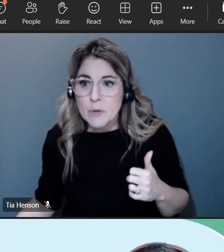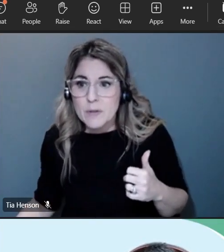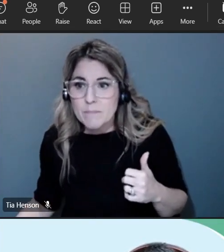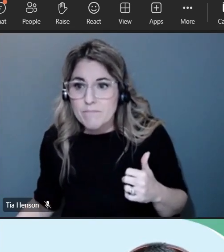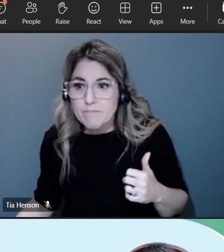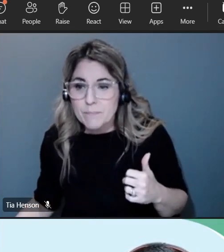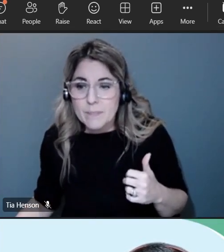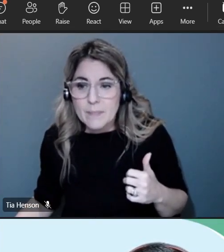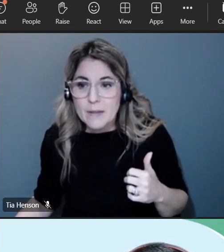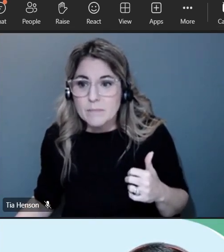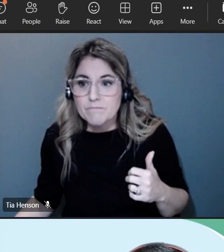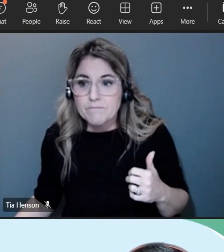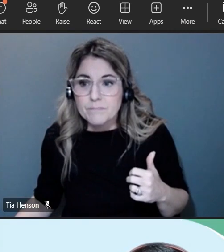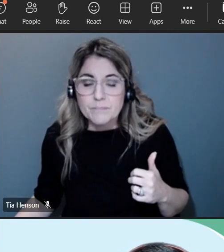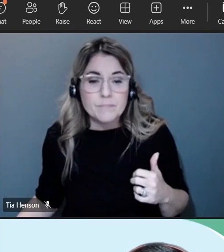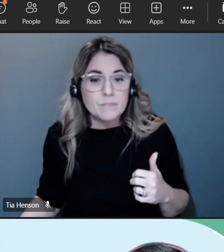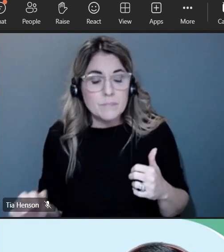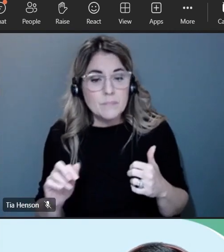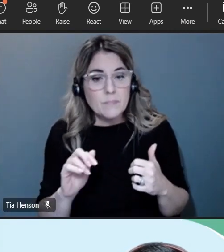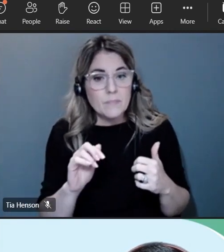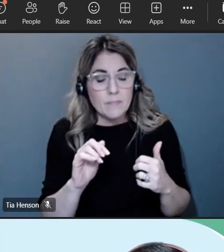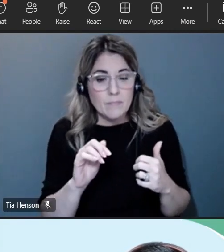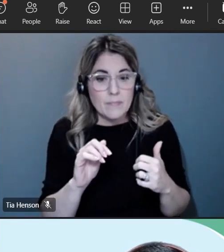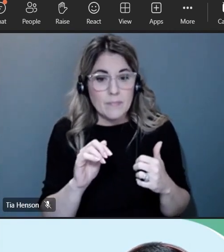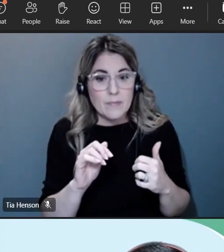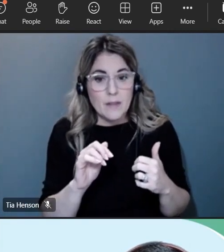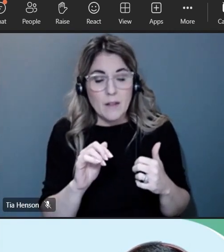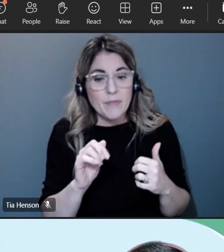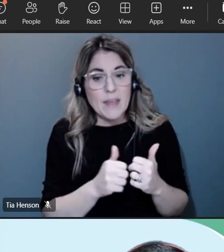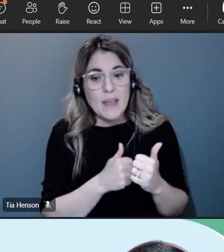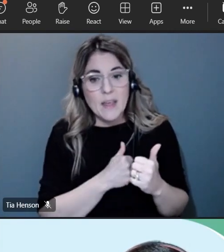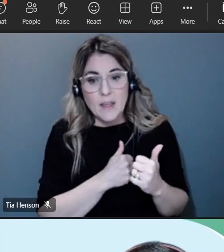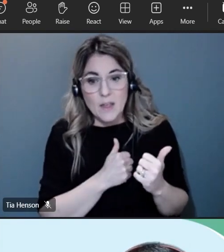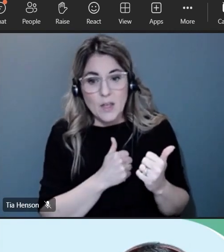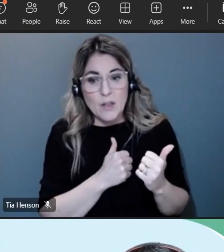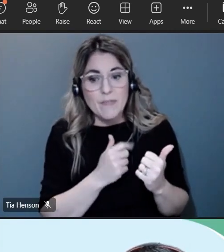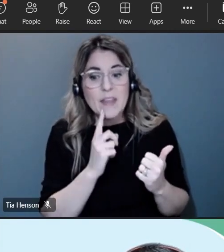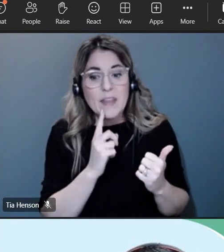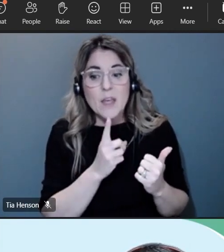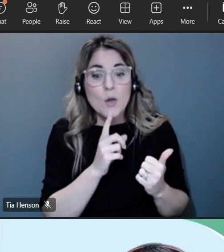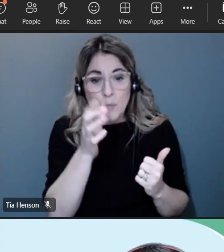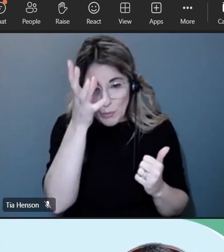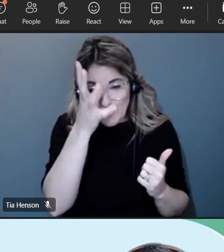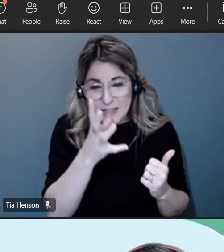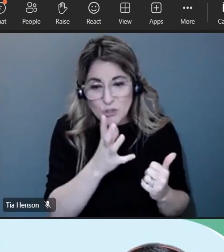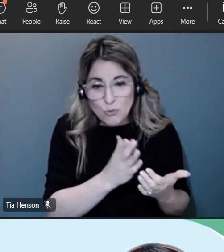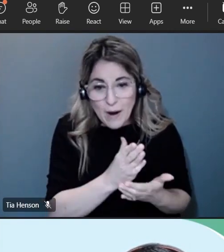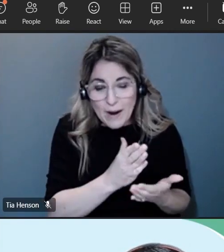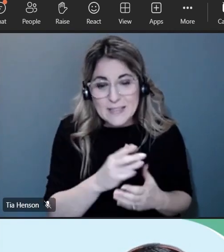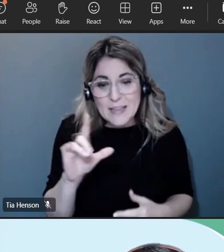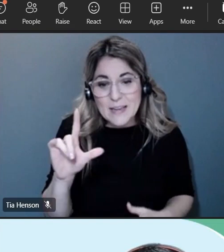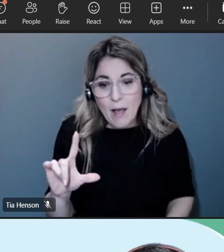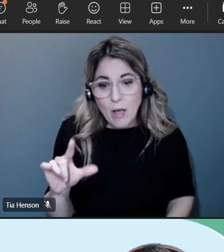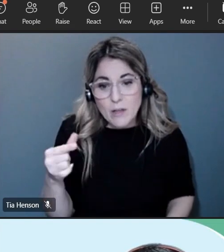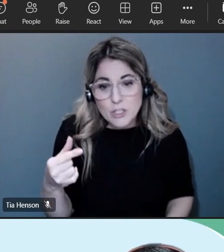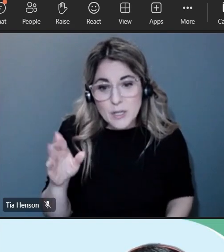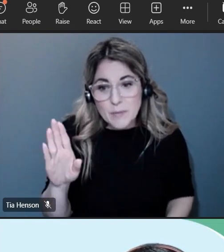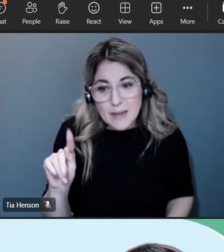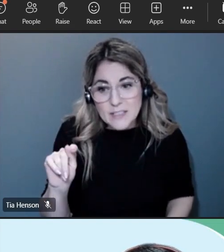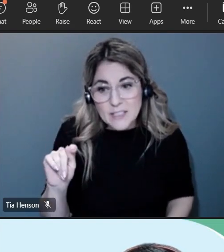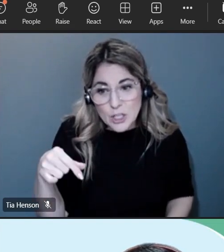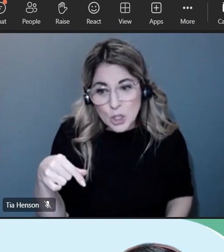parental rights and then restrictions around um particularly lgbtq issues so i think you know again